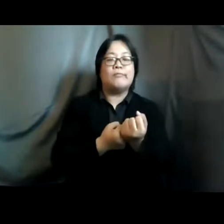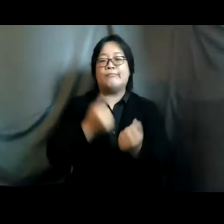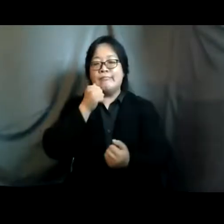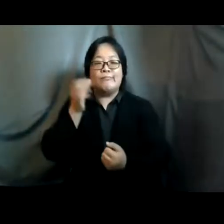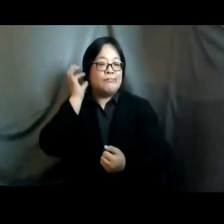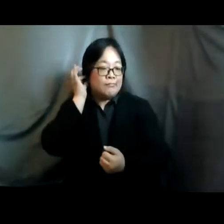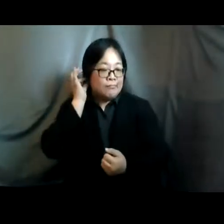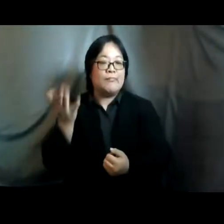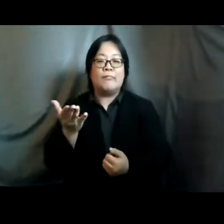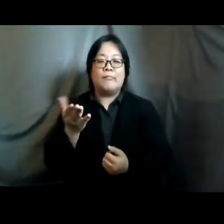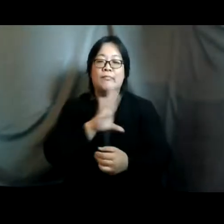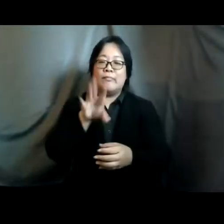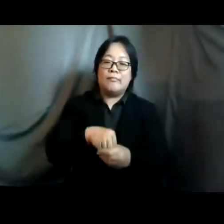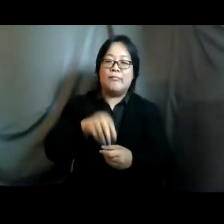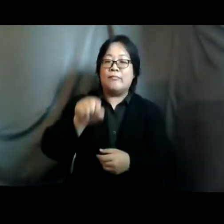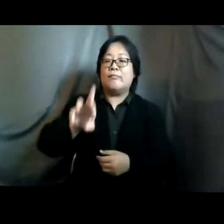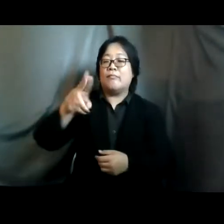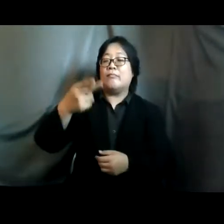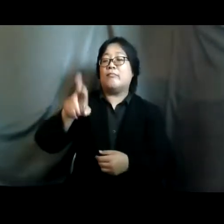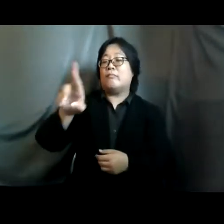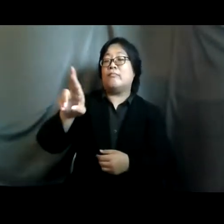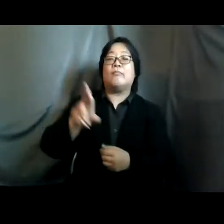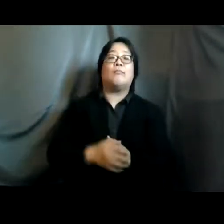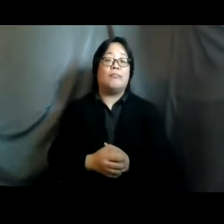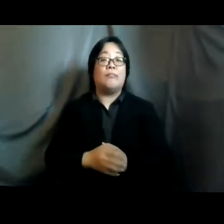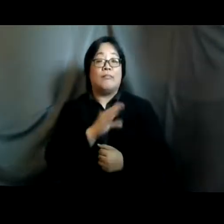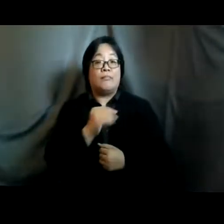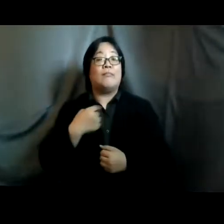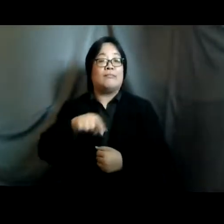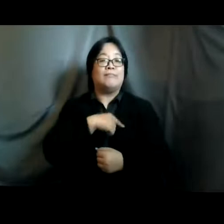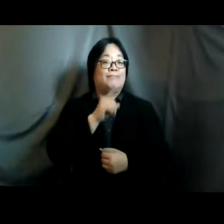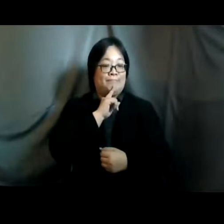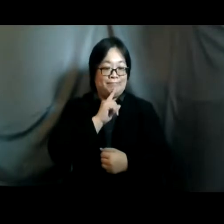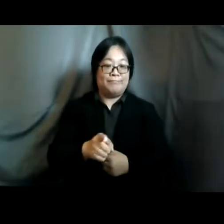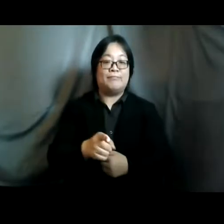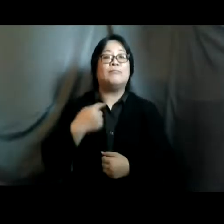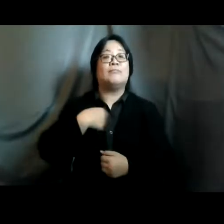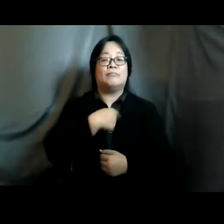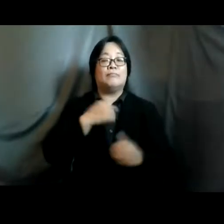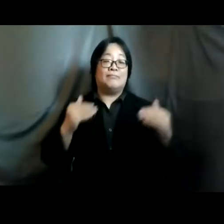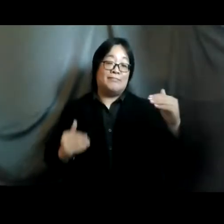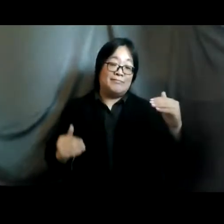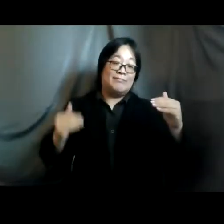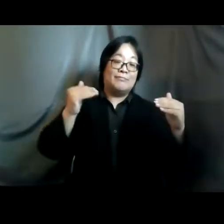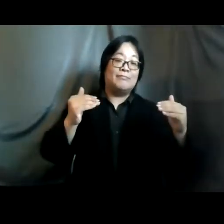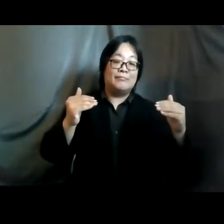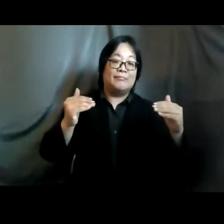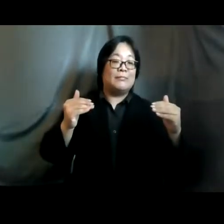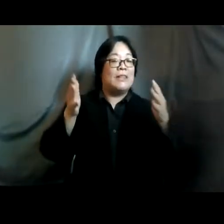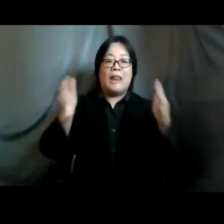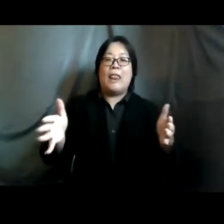srhr issues and our work to ensure that we reach those left furthest behind